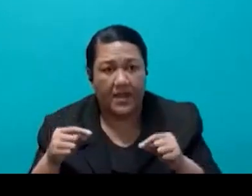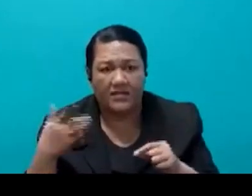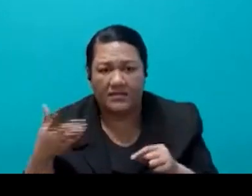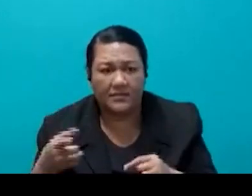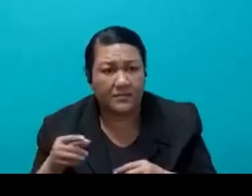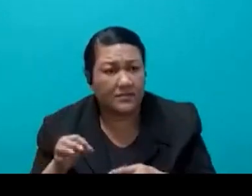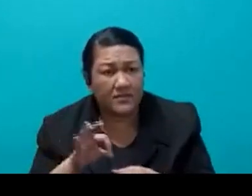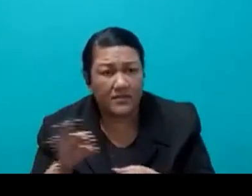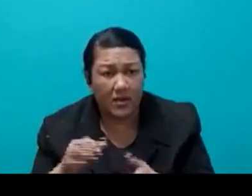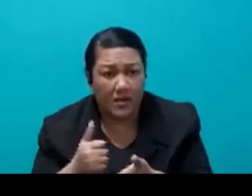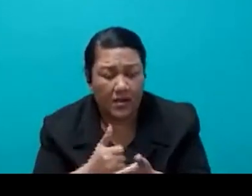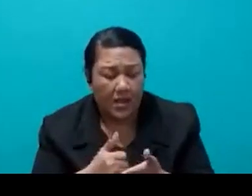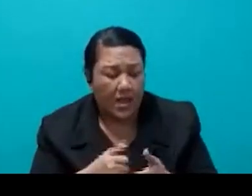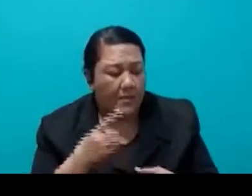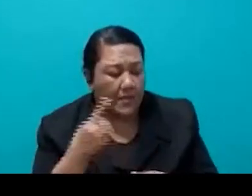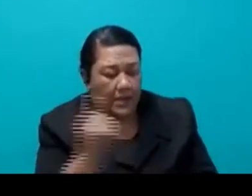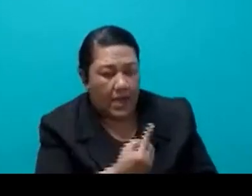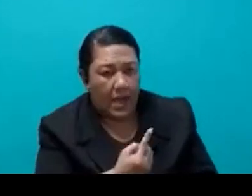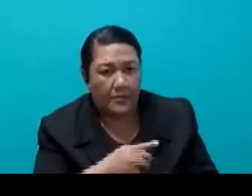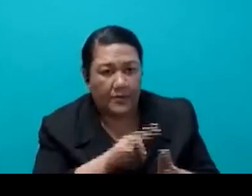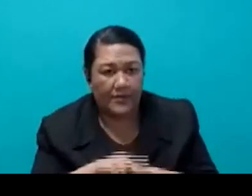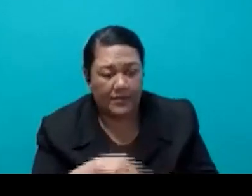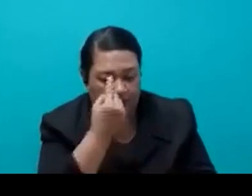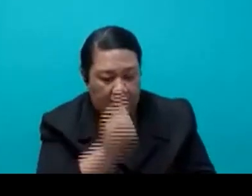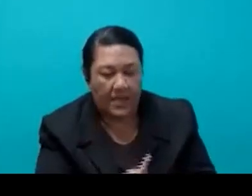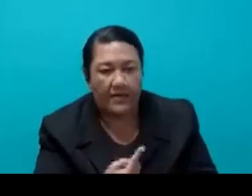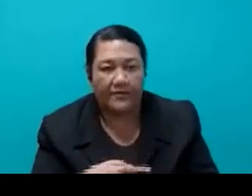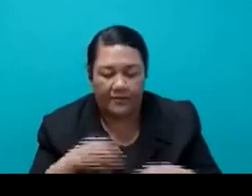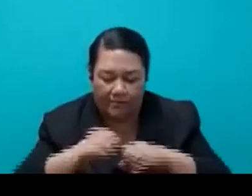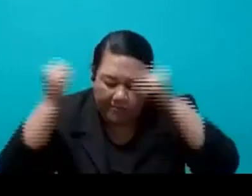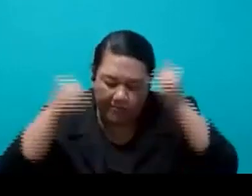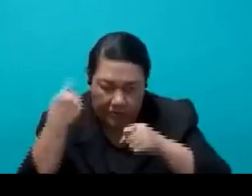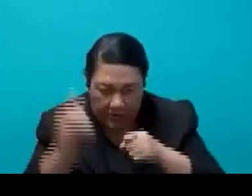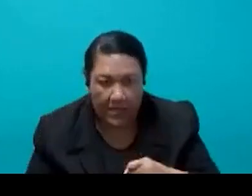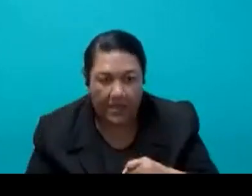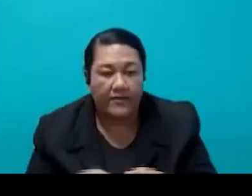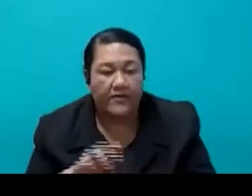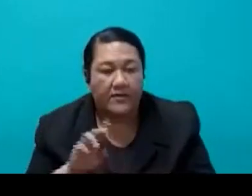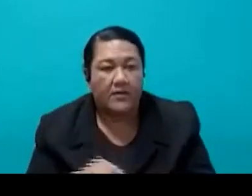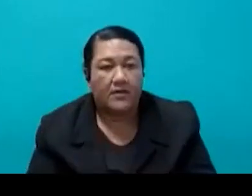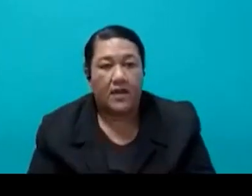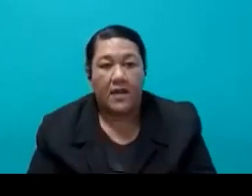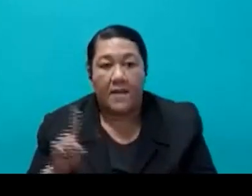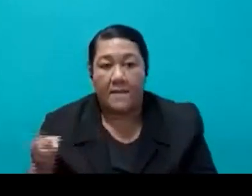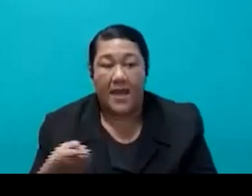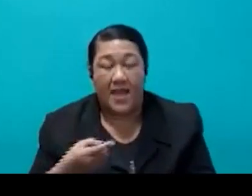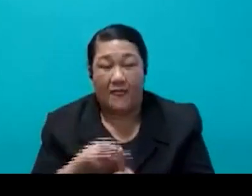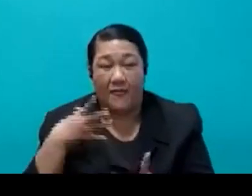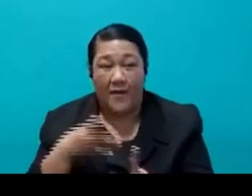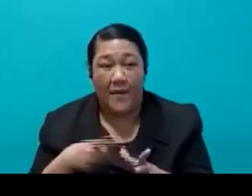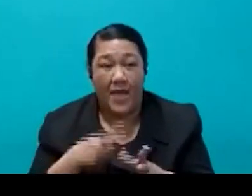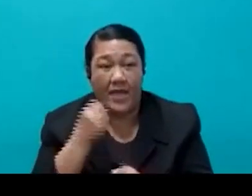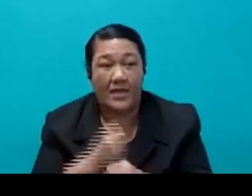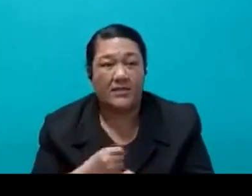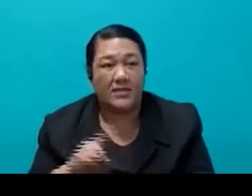assess the impact for itself. It's noteworthy that Mr. Syed Kayyum, the government did not issue a formal